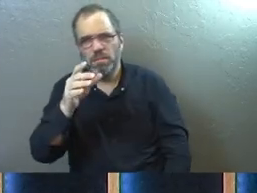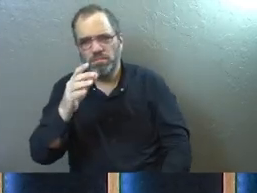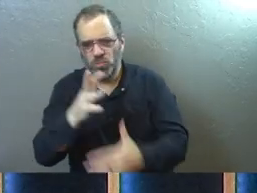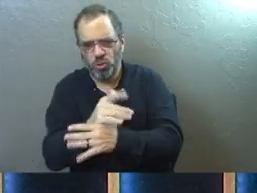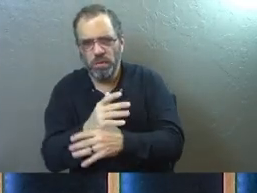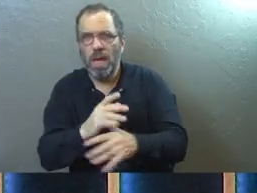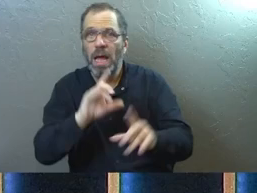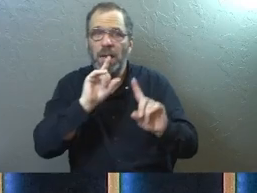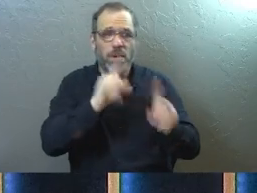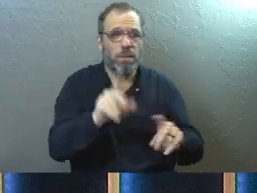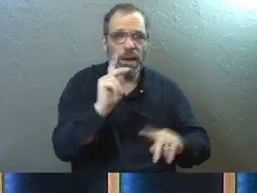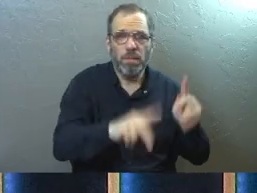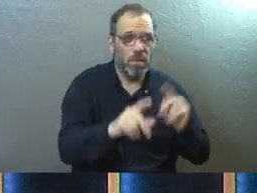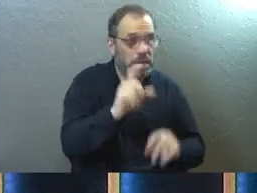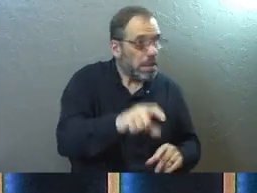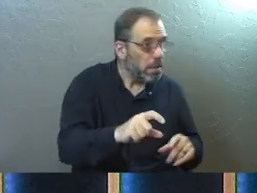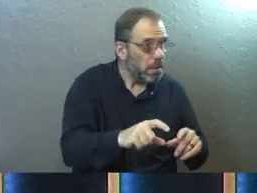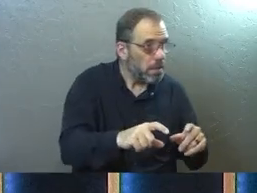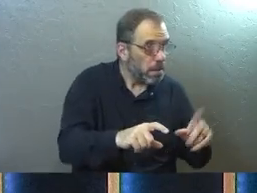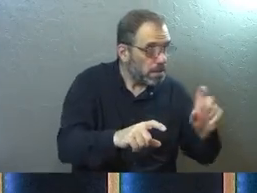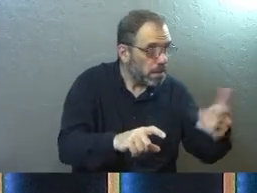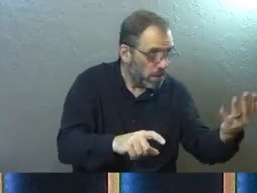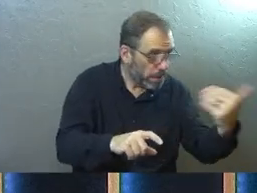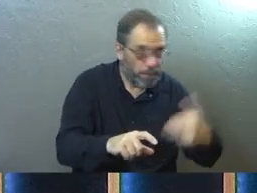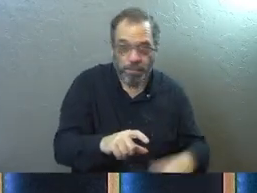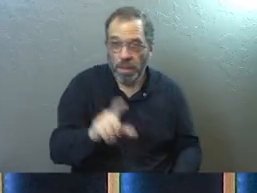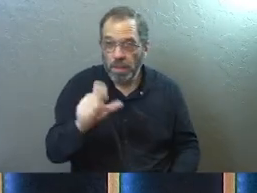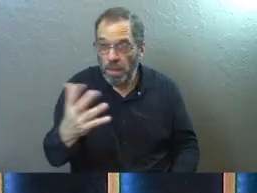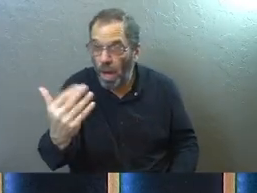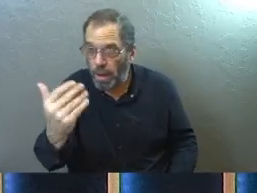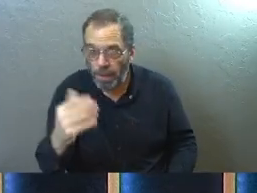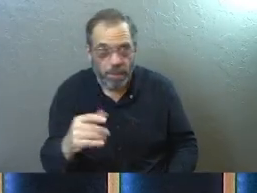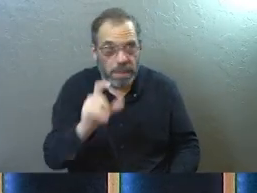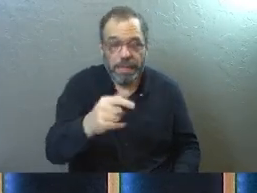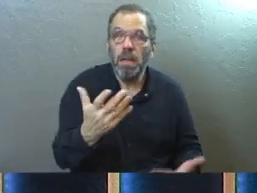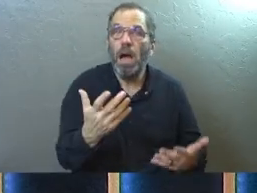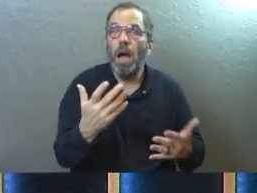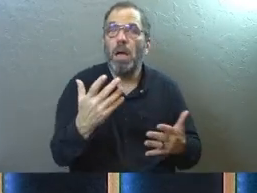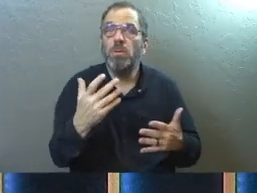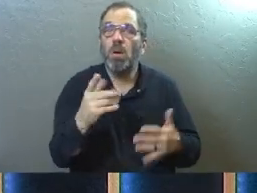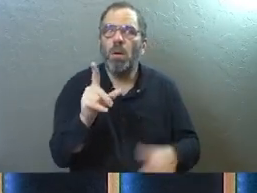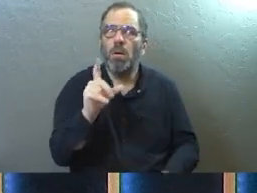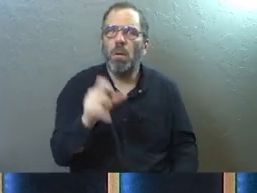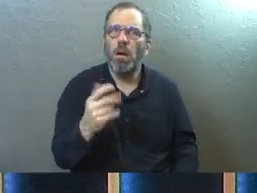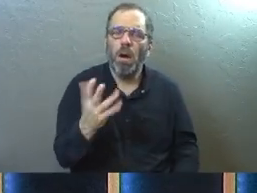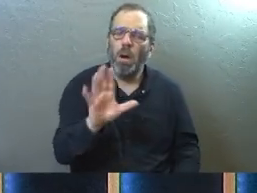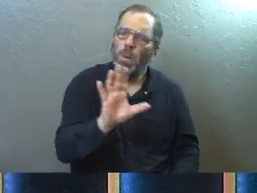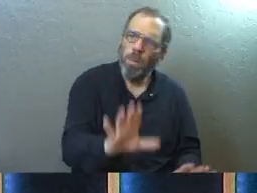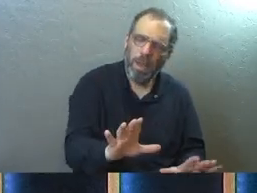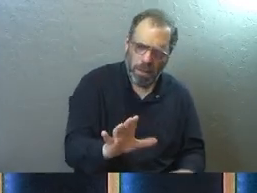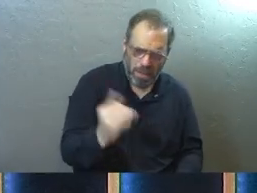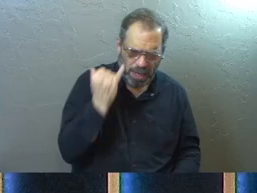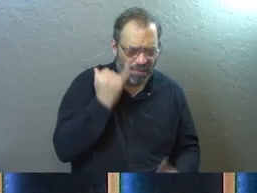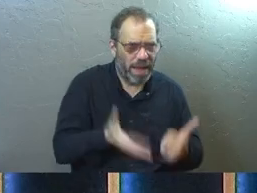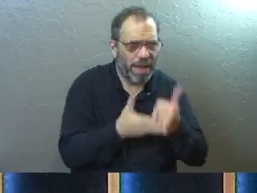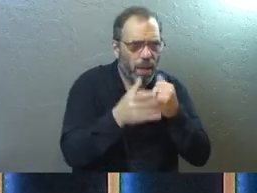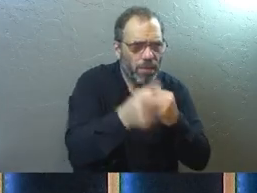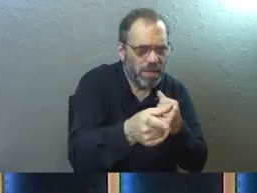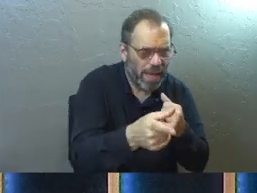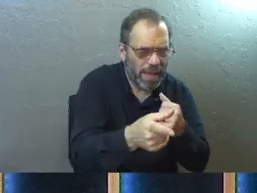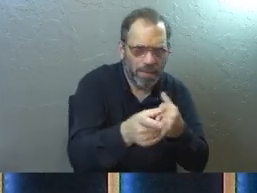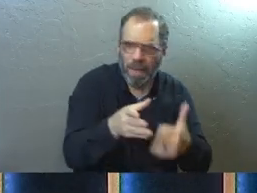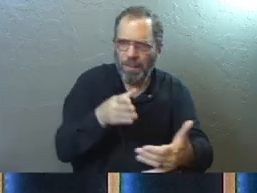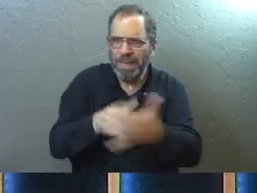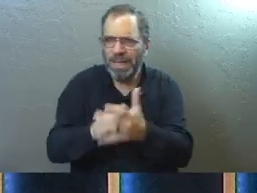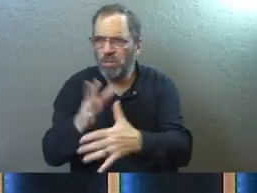just kept responding to people who were in need. And the question that kept coming up over and over again was, wait a second, if I help them, I'm coming